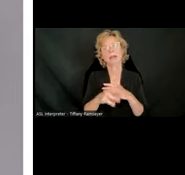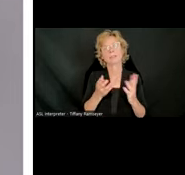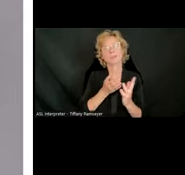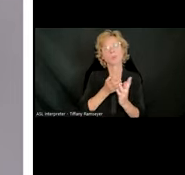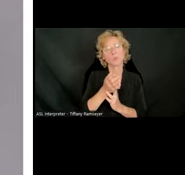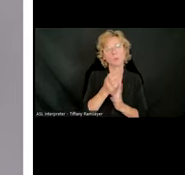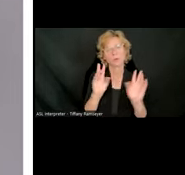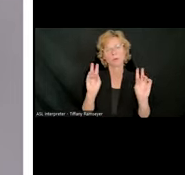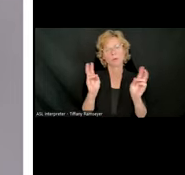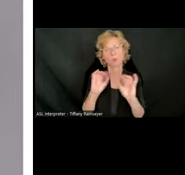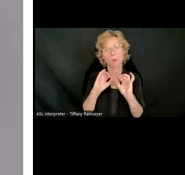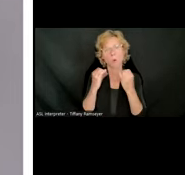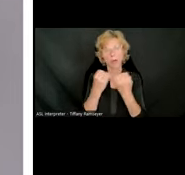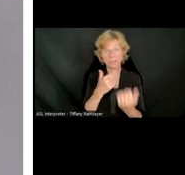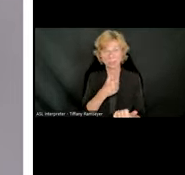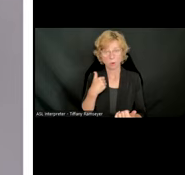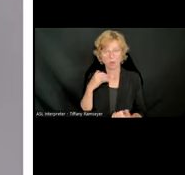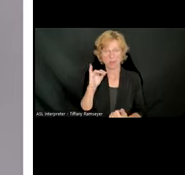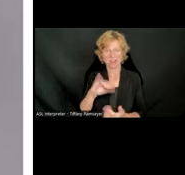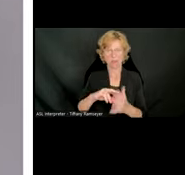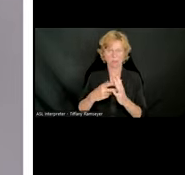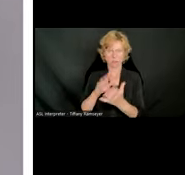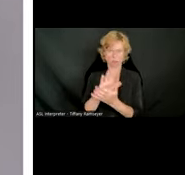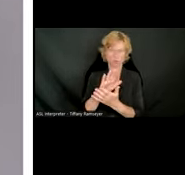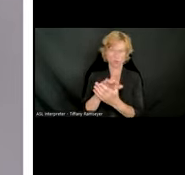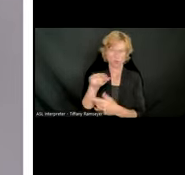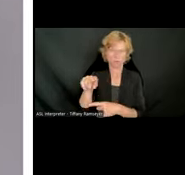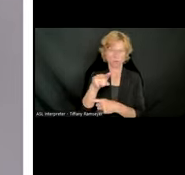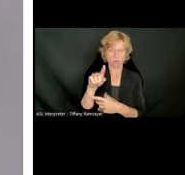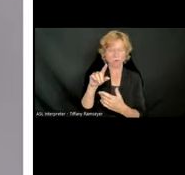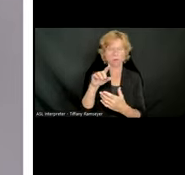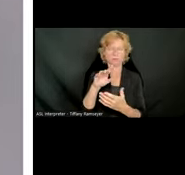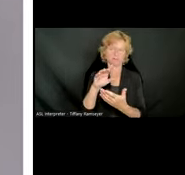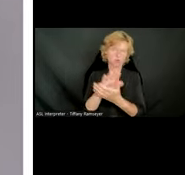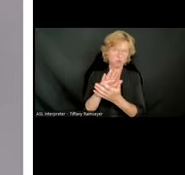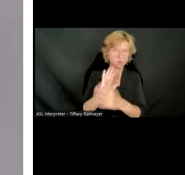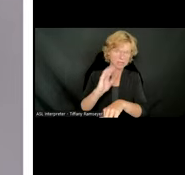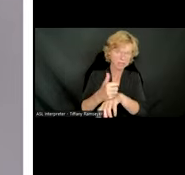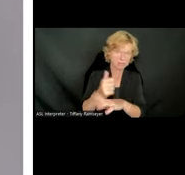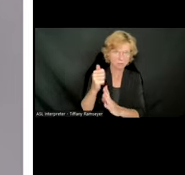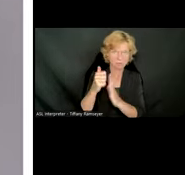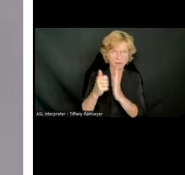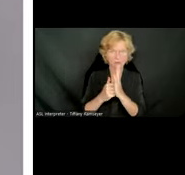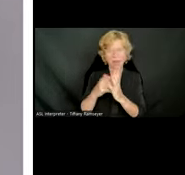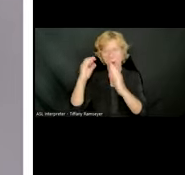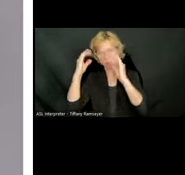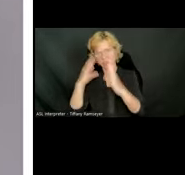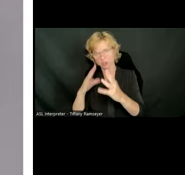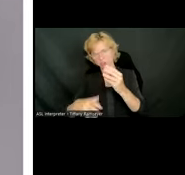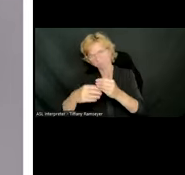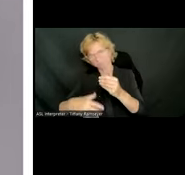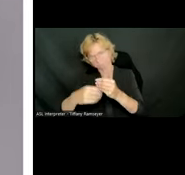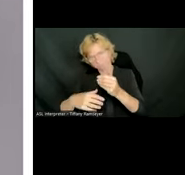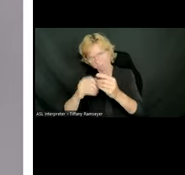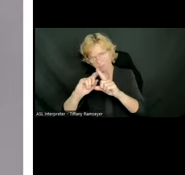the school. An account is set up by the school. Educators can add books to that platform. They can assign those books and students